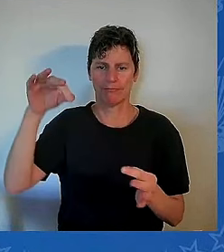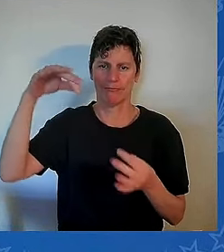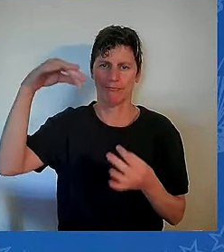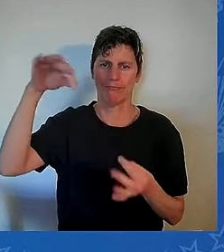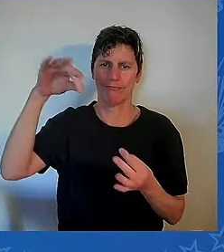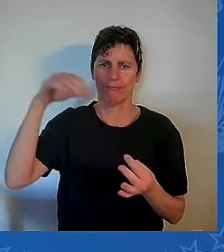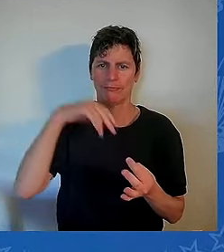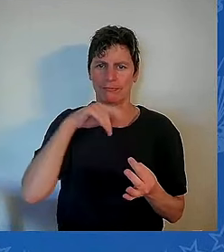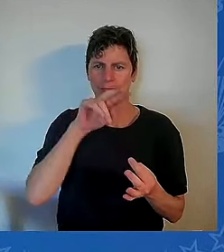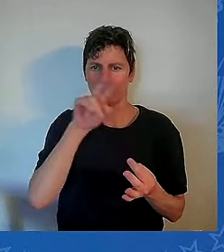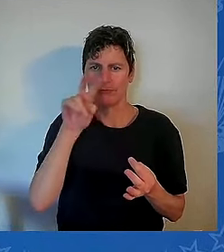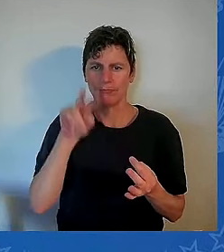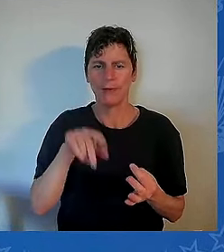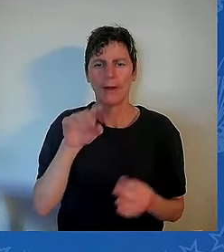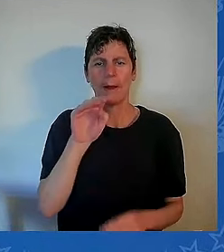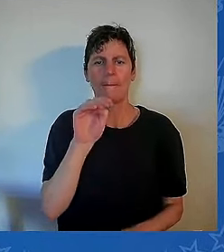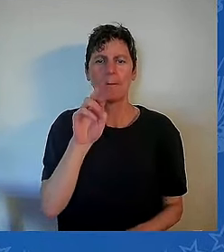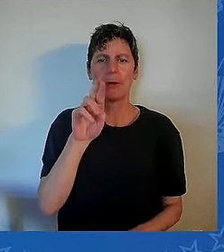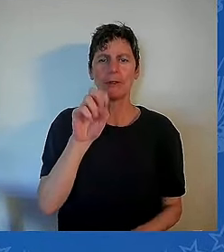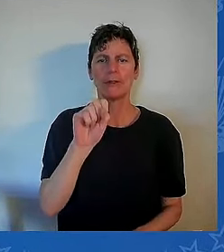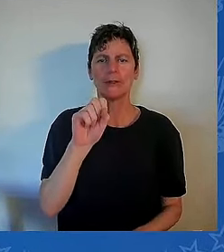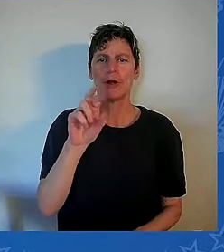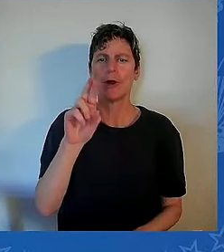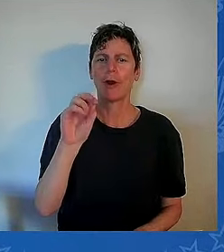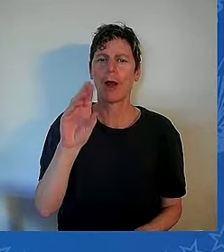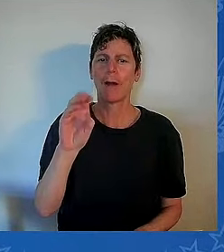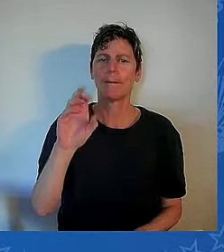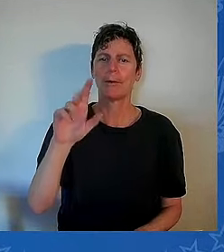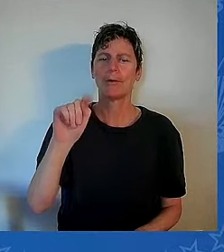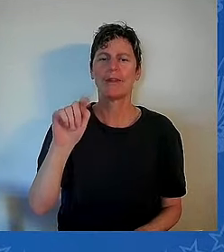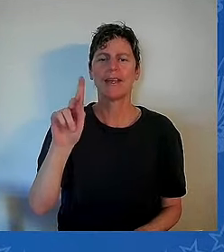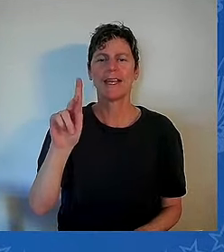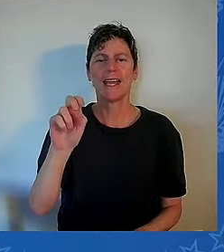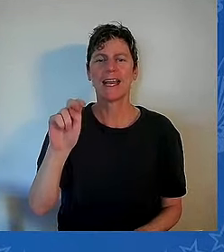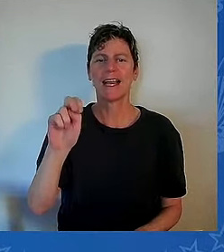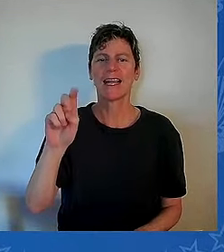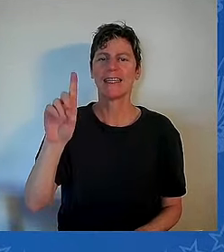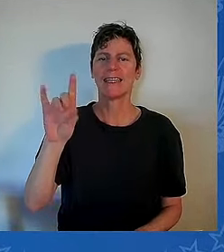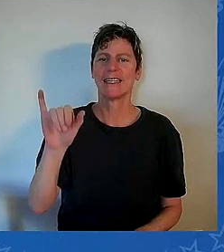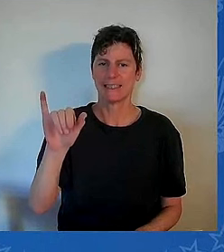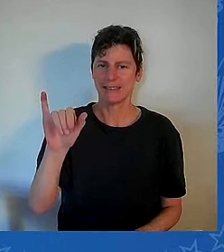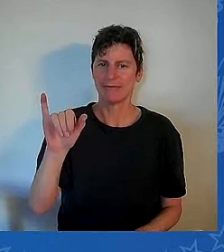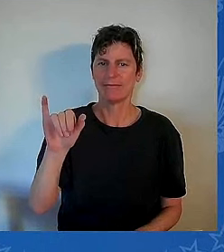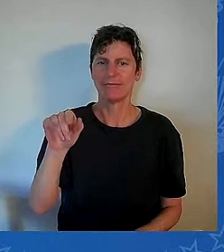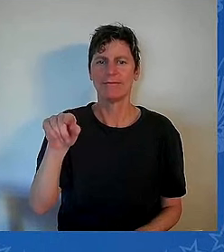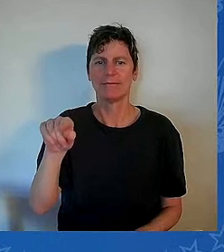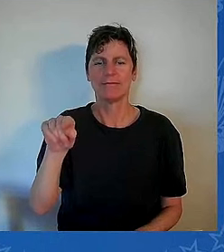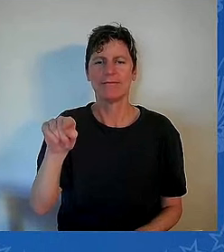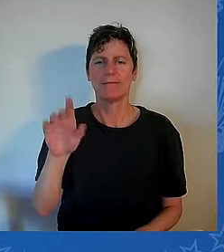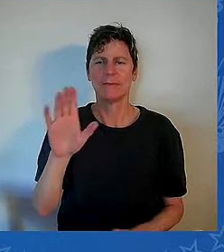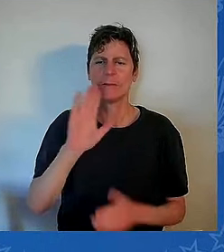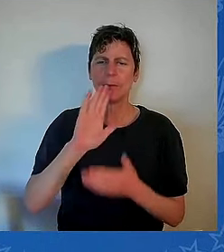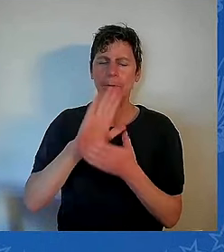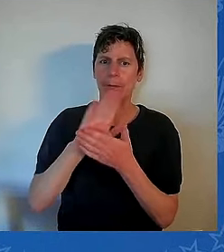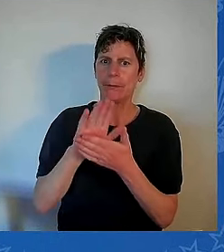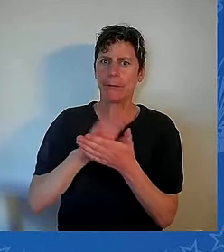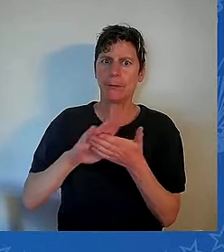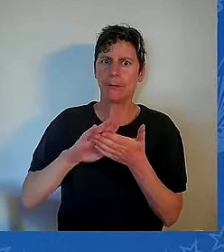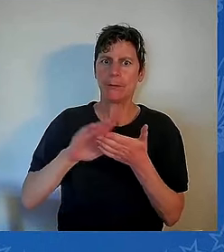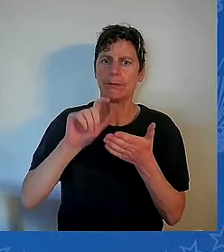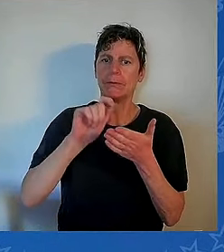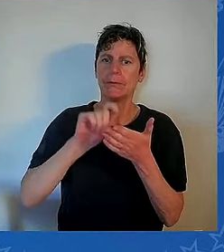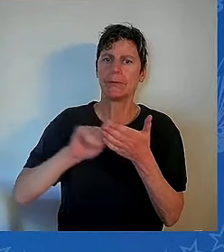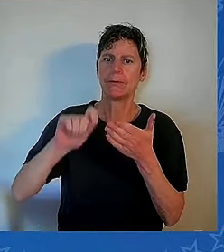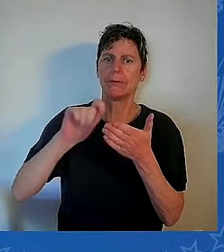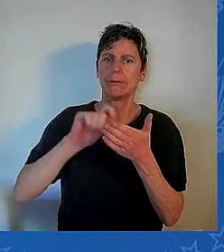comfort in knowing the country was in good hands. She had no idea for a 29-year-old kid, and that circumstance, how much it meant.